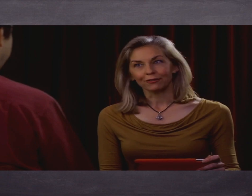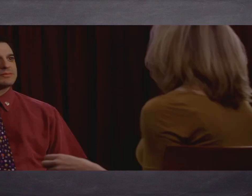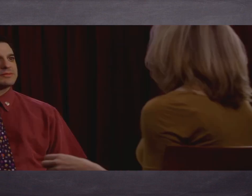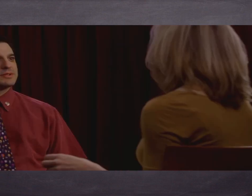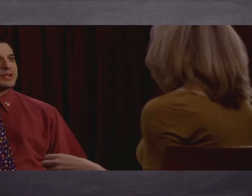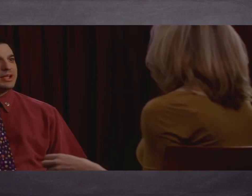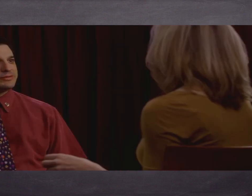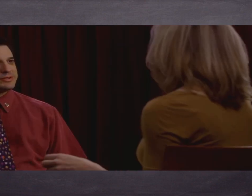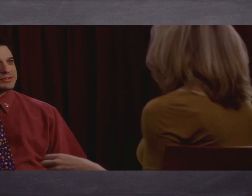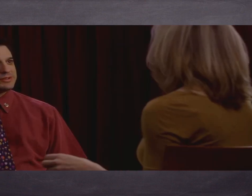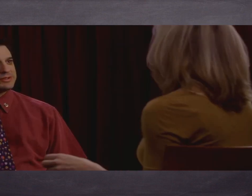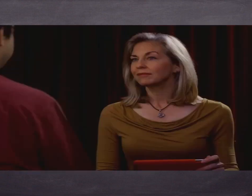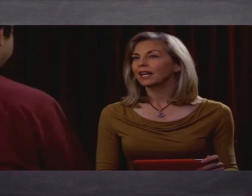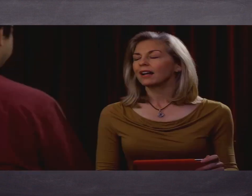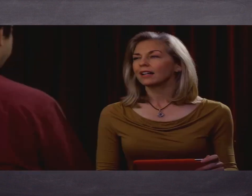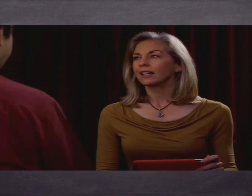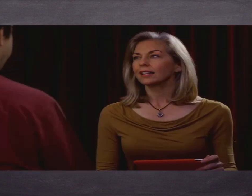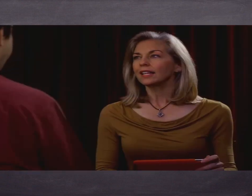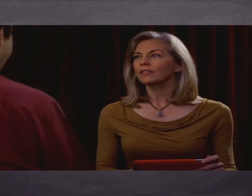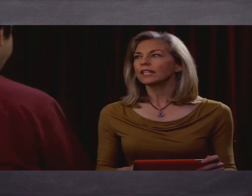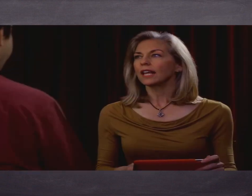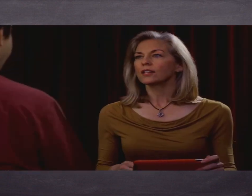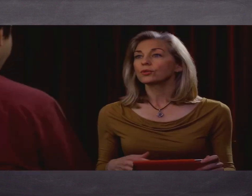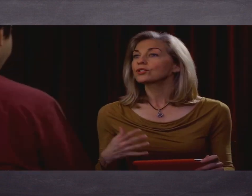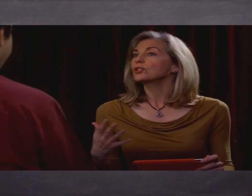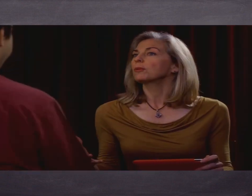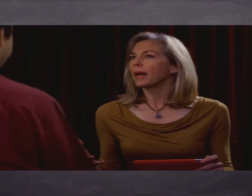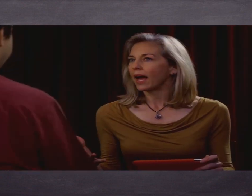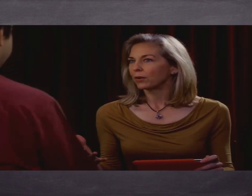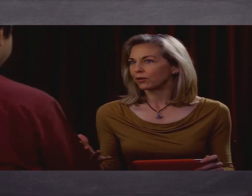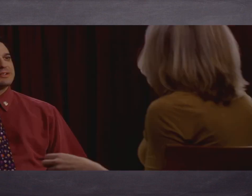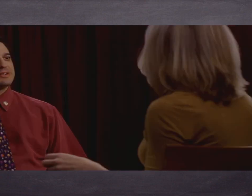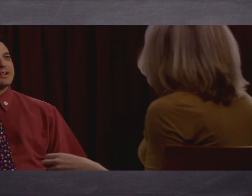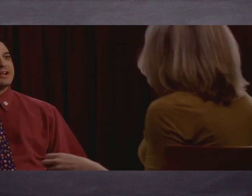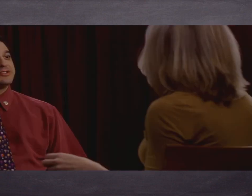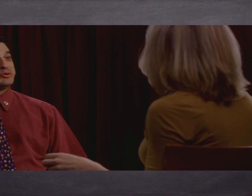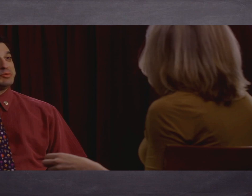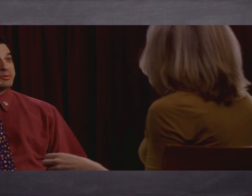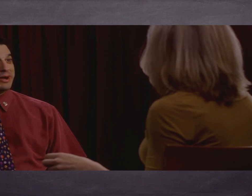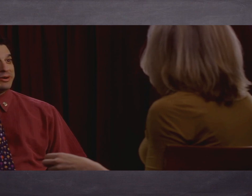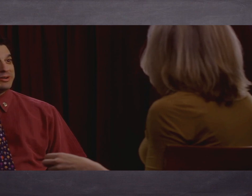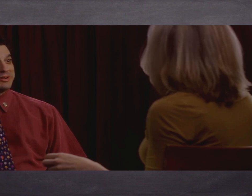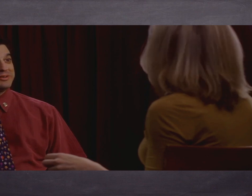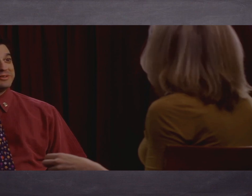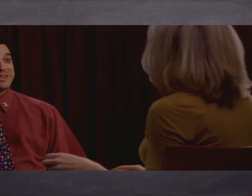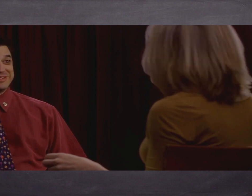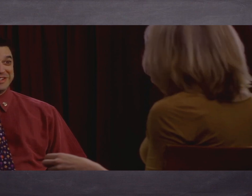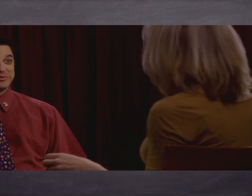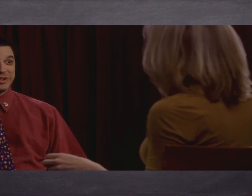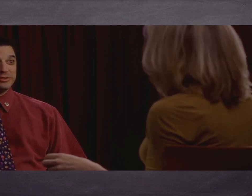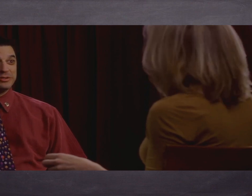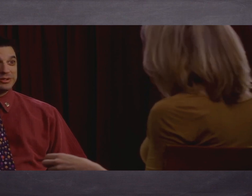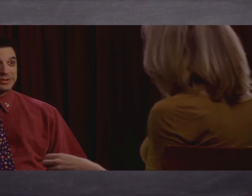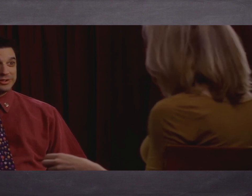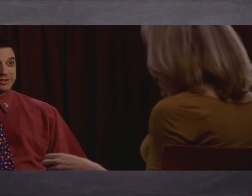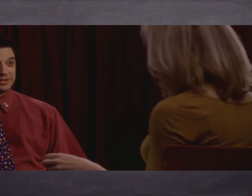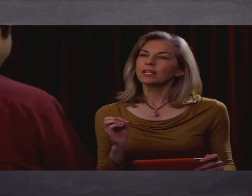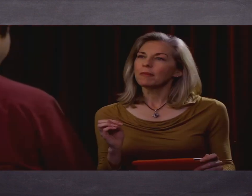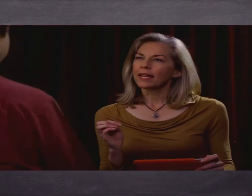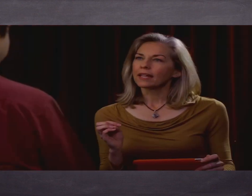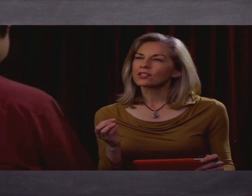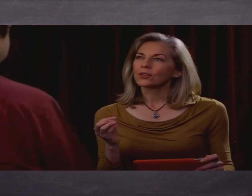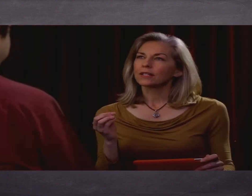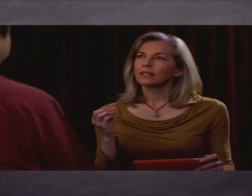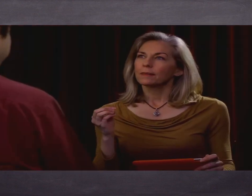call it a gift. A gift? Yeah. Uh, think of it as your superpower, if you will. A superpower? Yeah. That sounds really cool. Yeah.